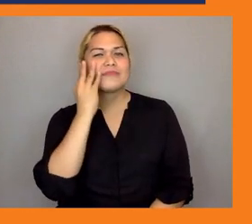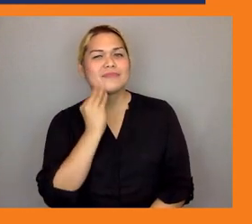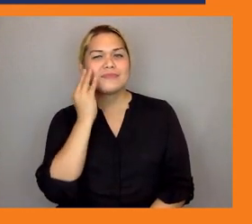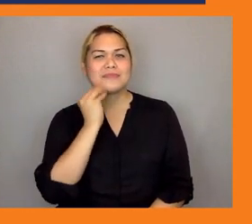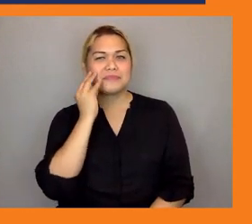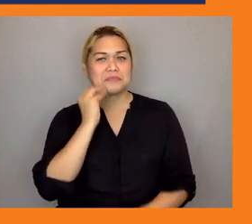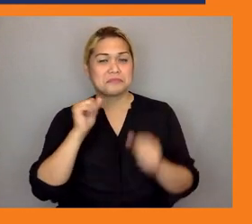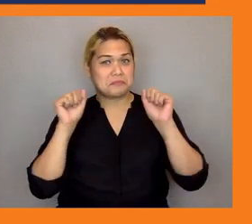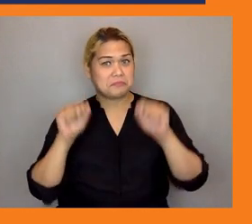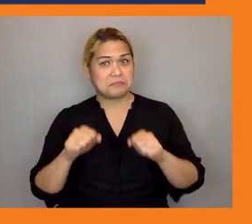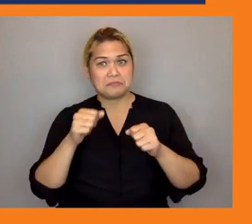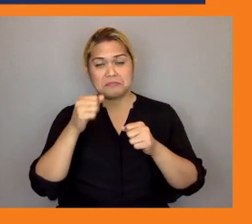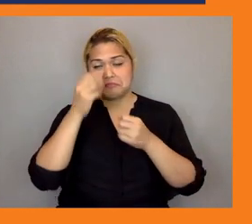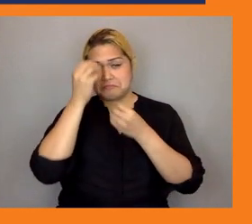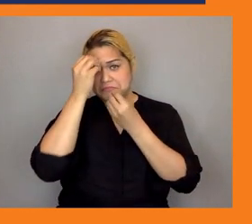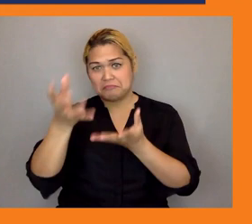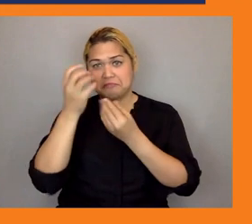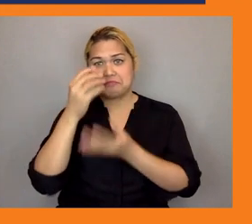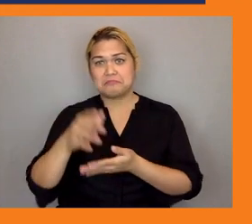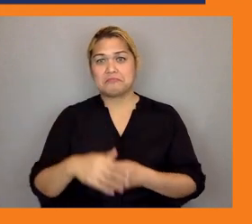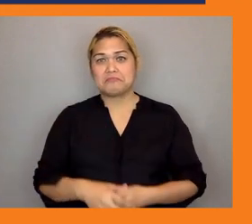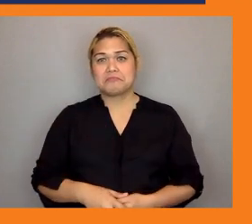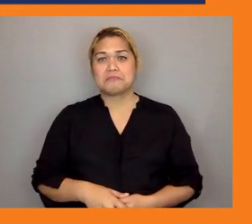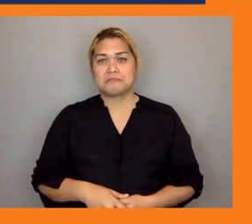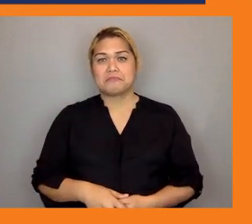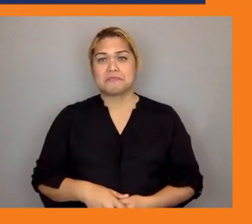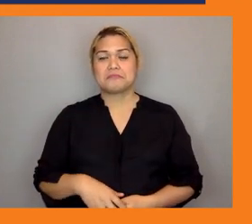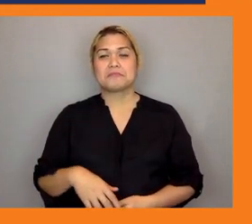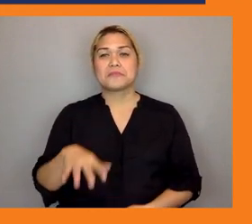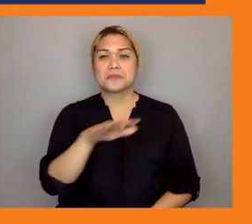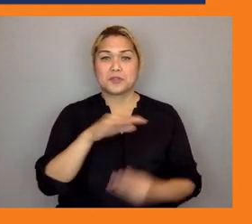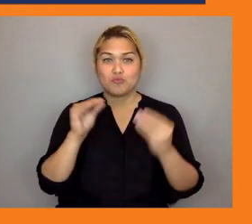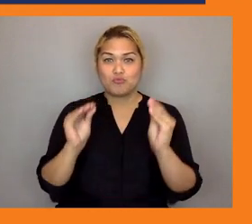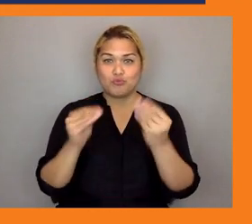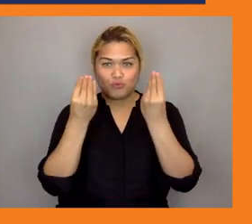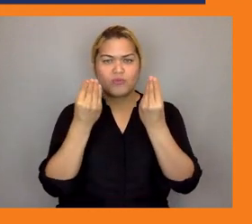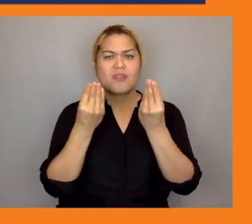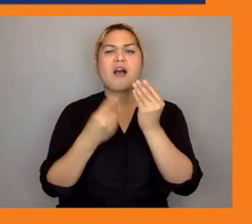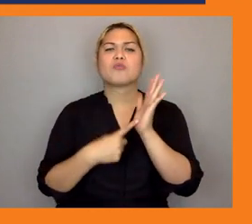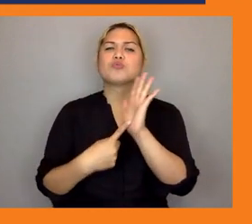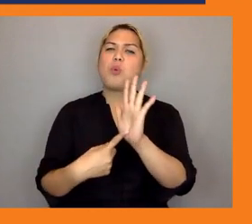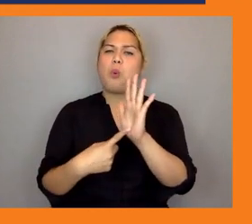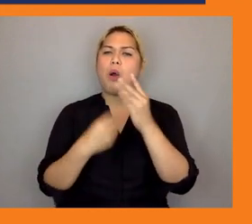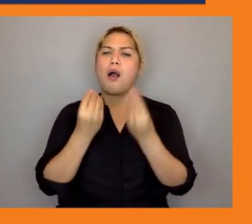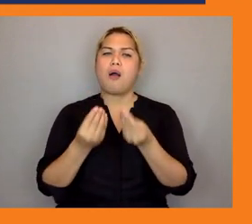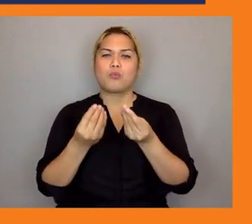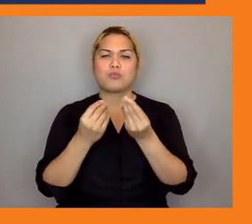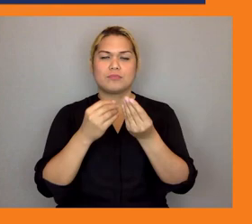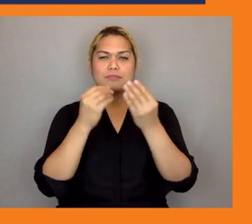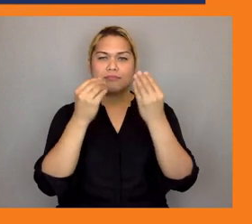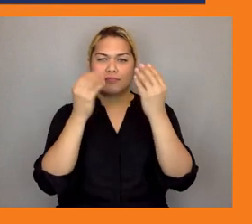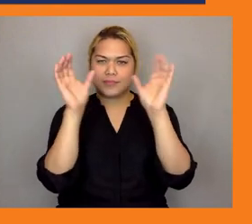initiatives that have demonstrated the impact of youth in the climate and disaster risk and reduction space